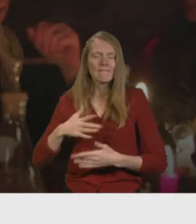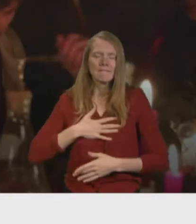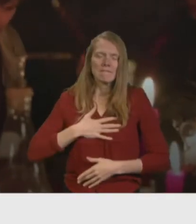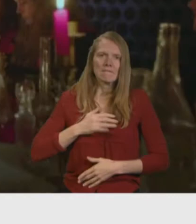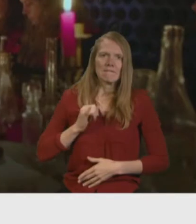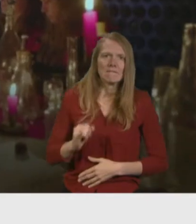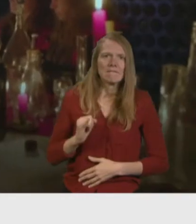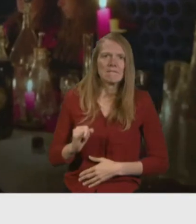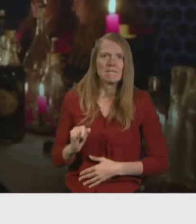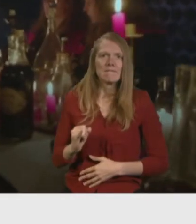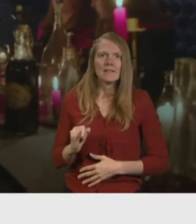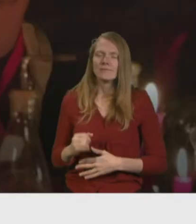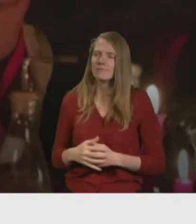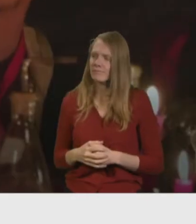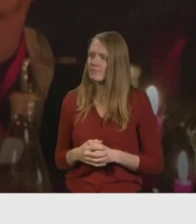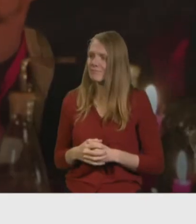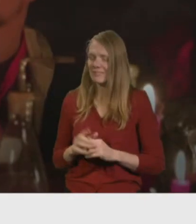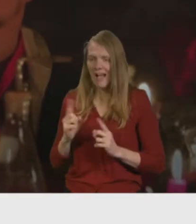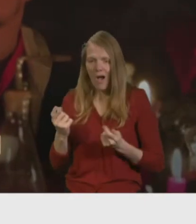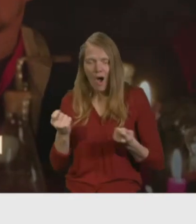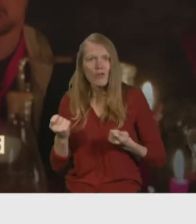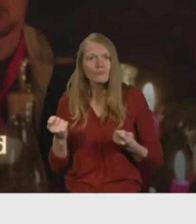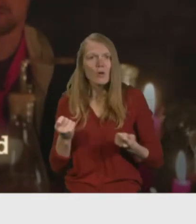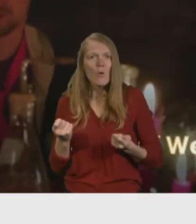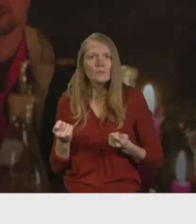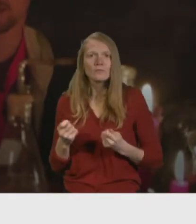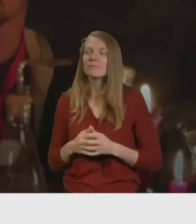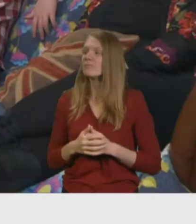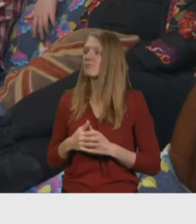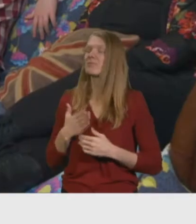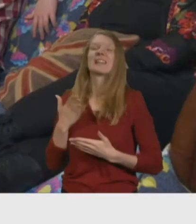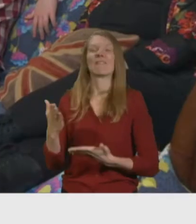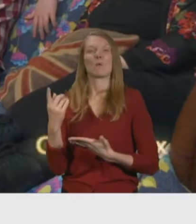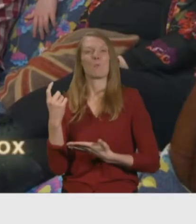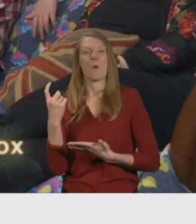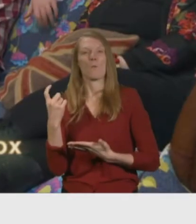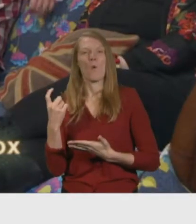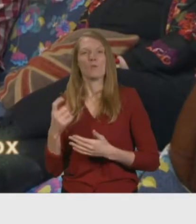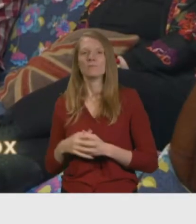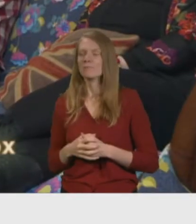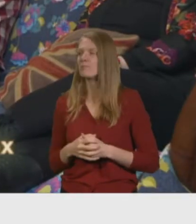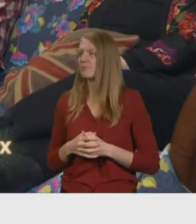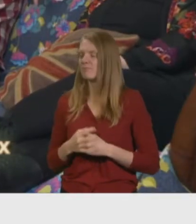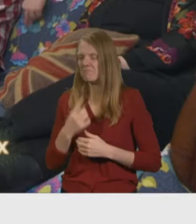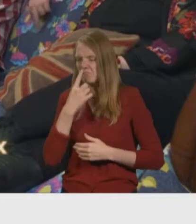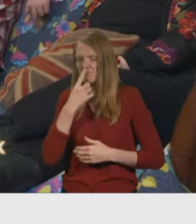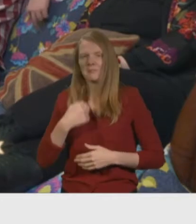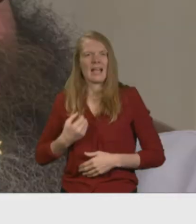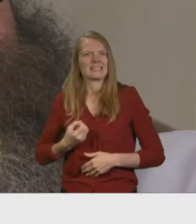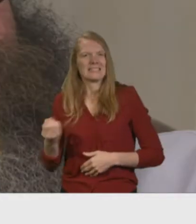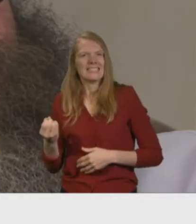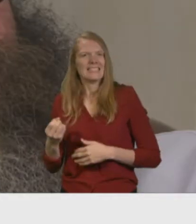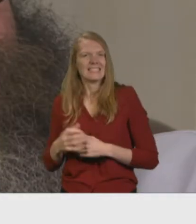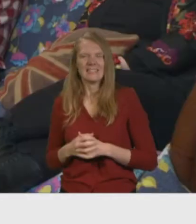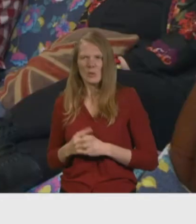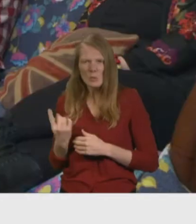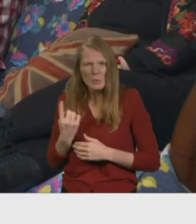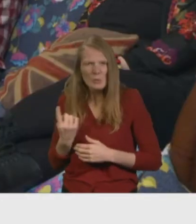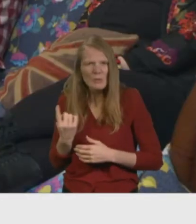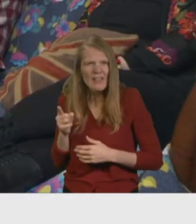I, um, have control of. I would give you one more chance. Swift my dick. No, please, please. That cock. You can sign your name.